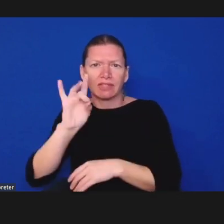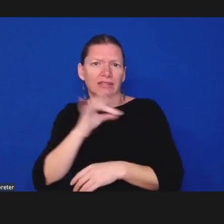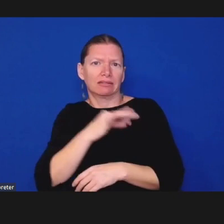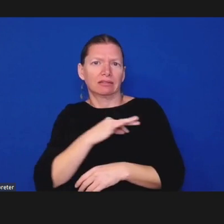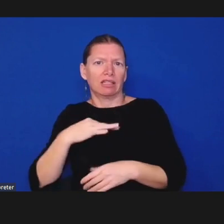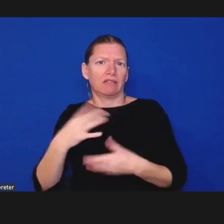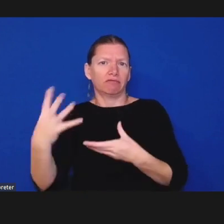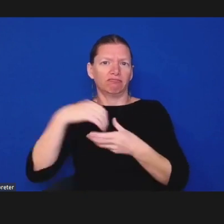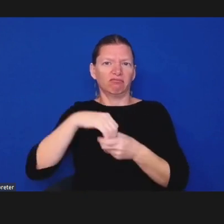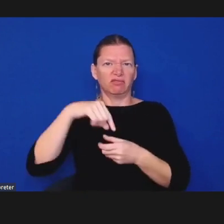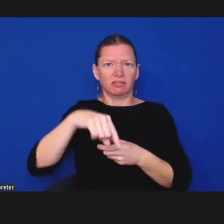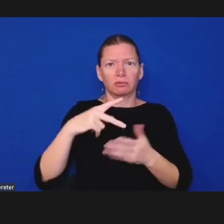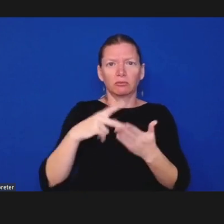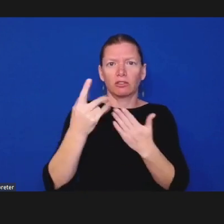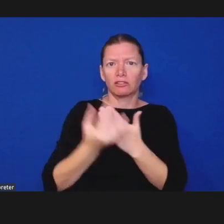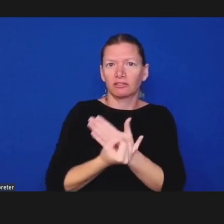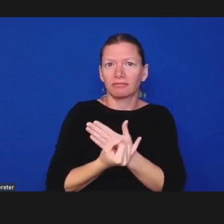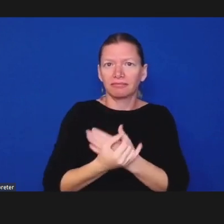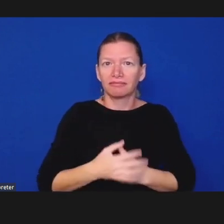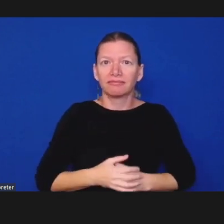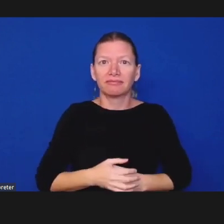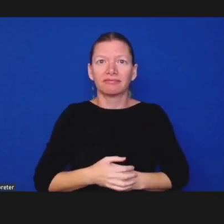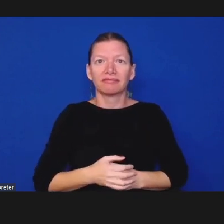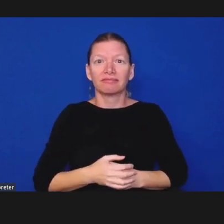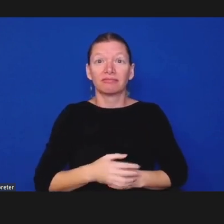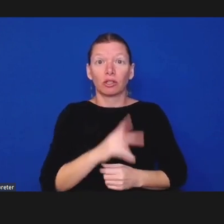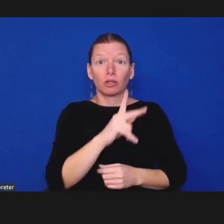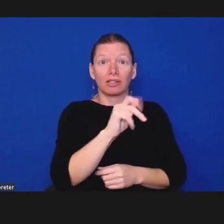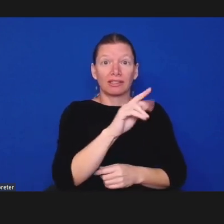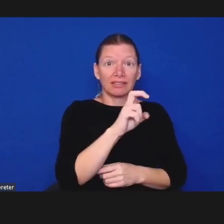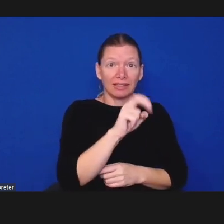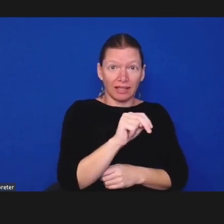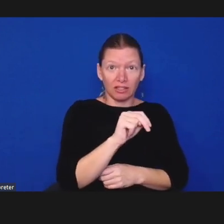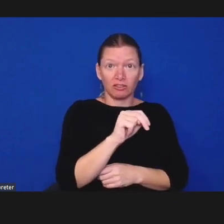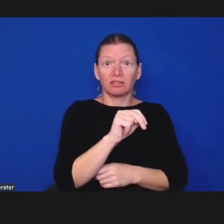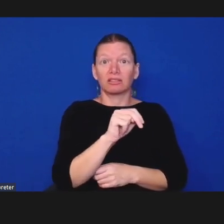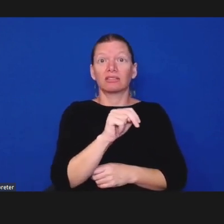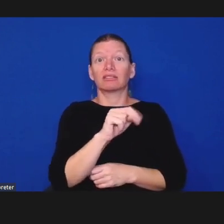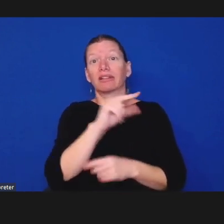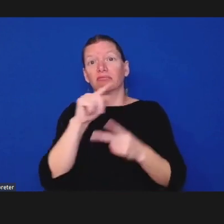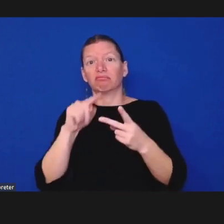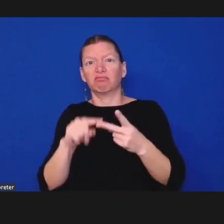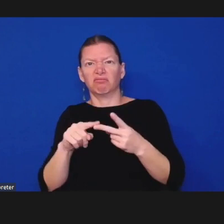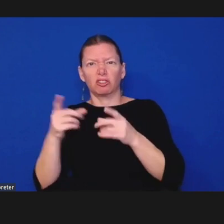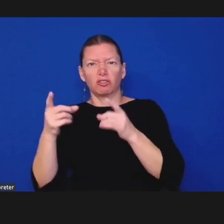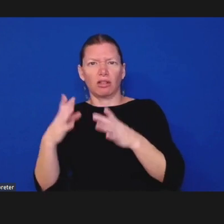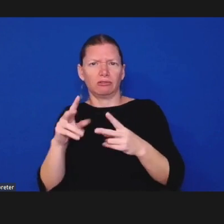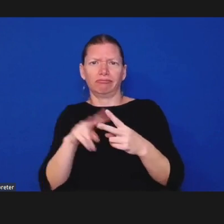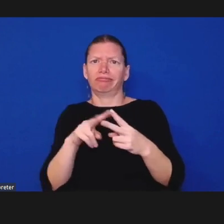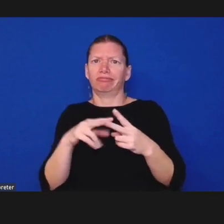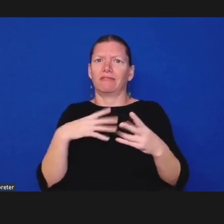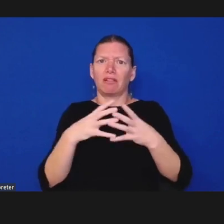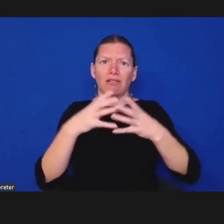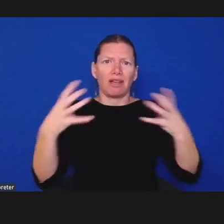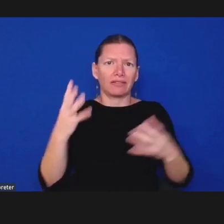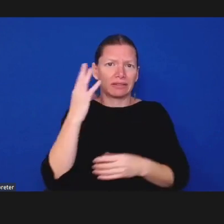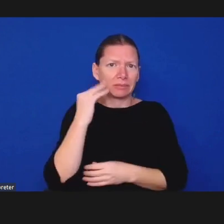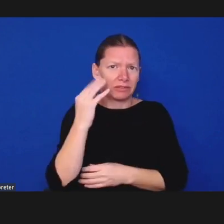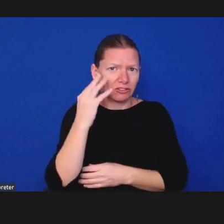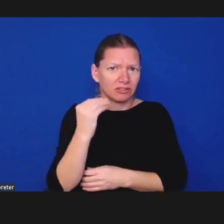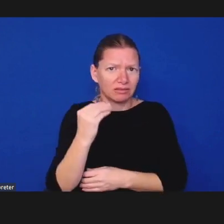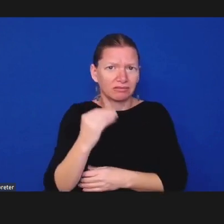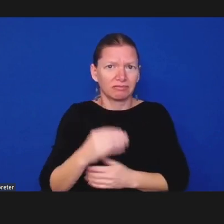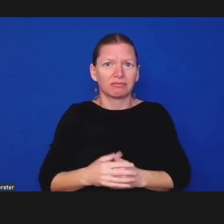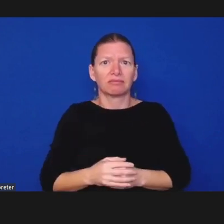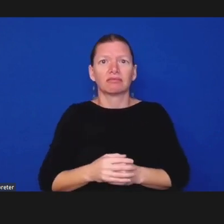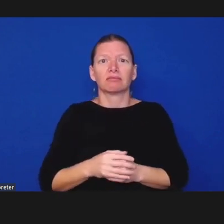she has extensive experience and she also works um in kansas city for a civilian oversight agency so um so